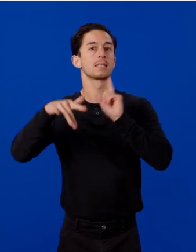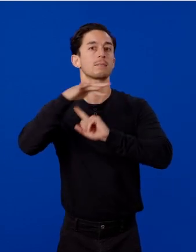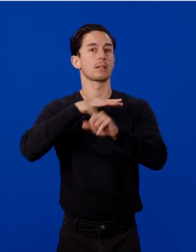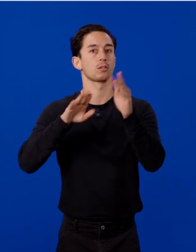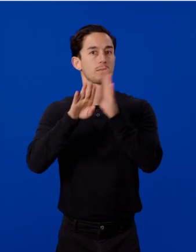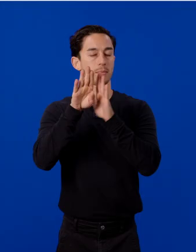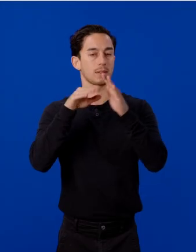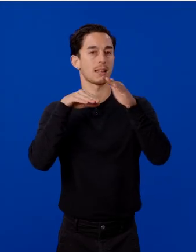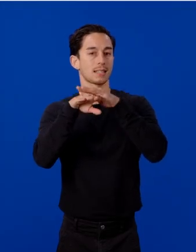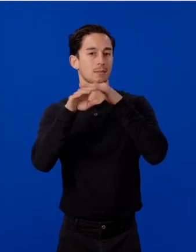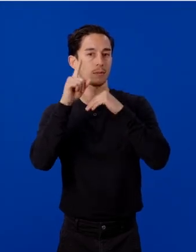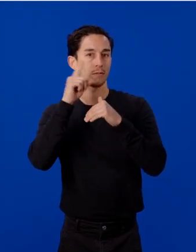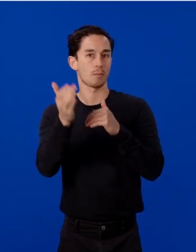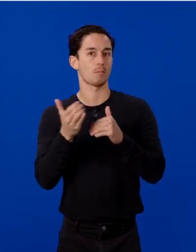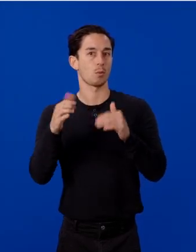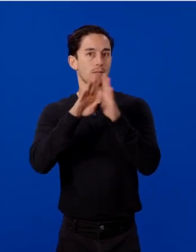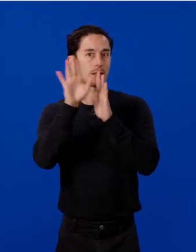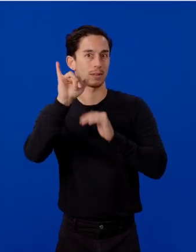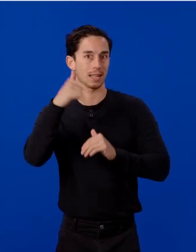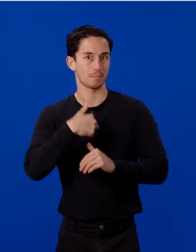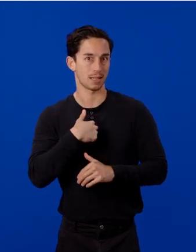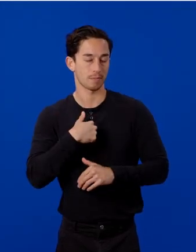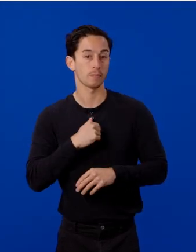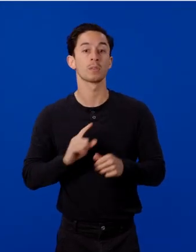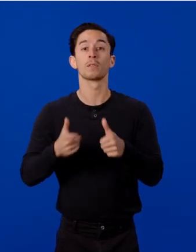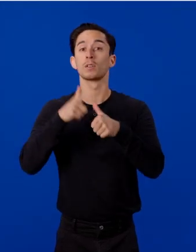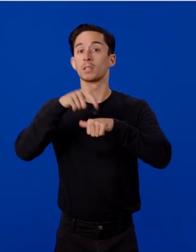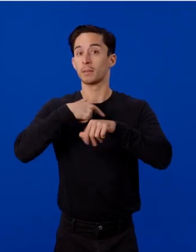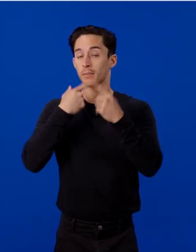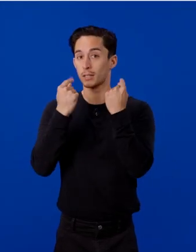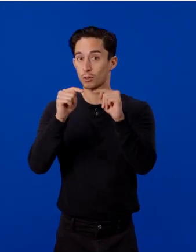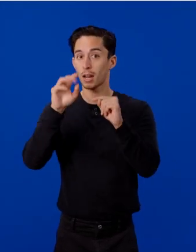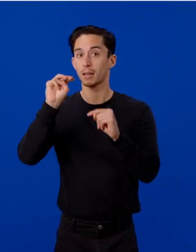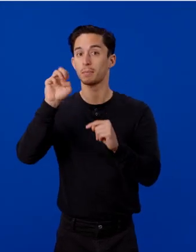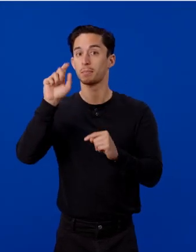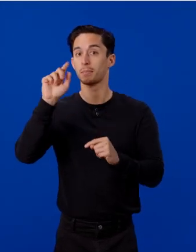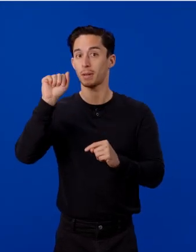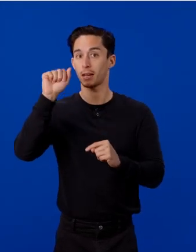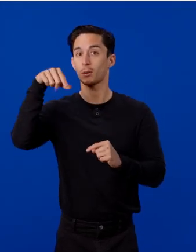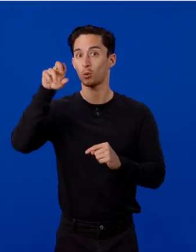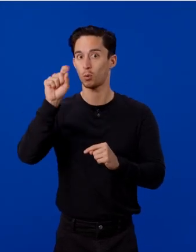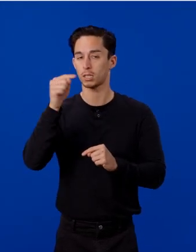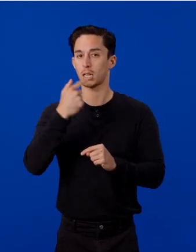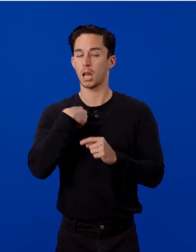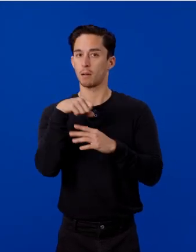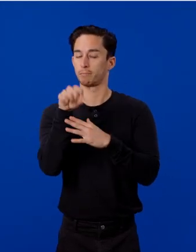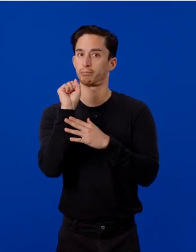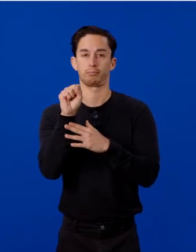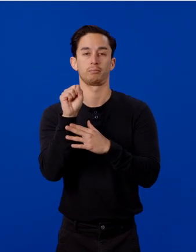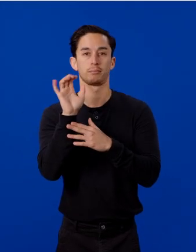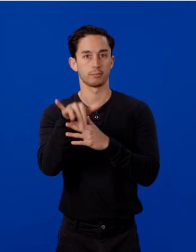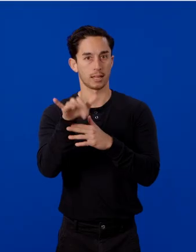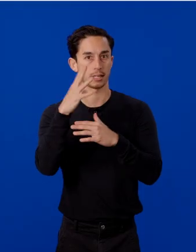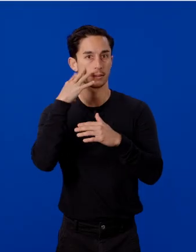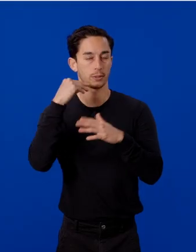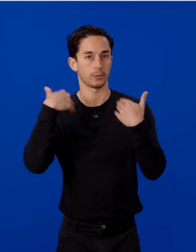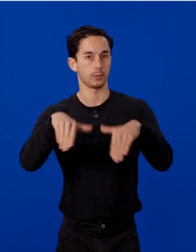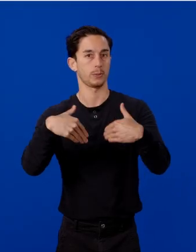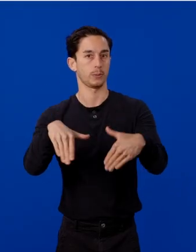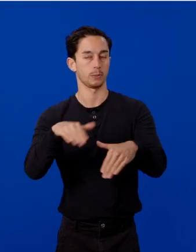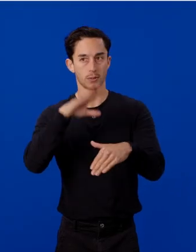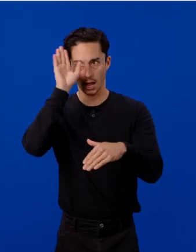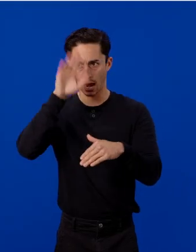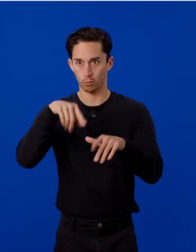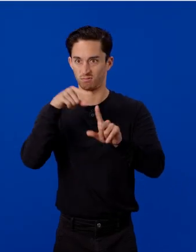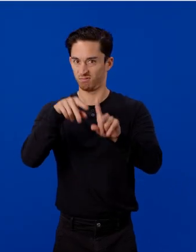for mobile developers like me. The first time I tried MetaQuest, I was absolutely blown away by the experience. I knew I was looking at the